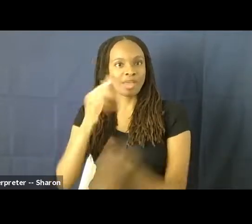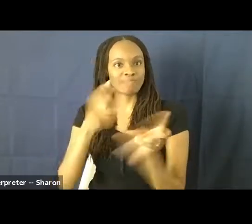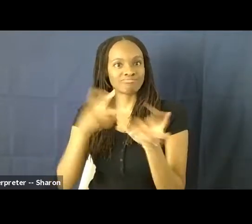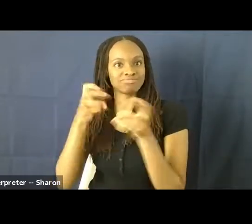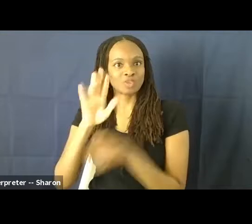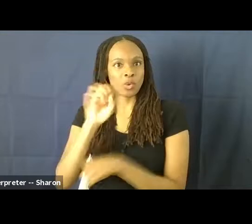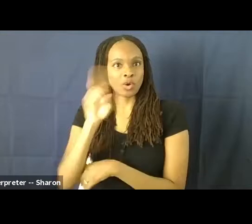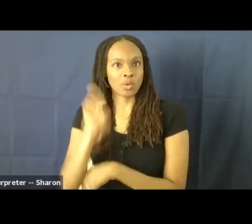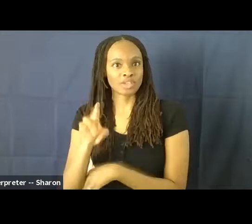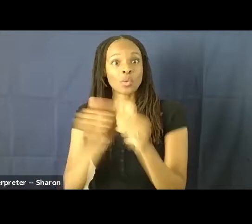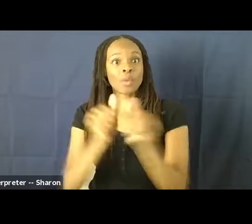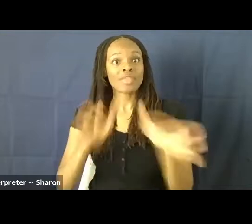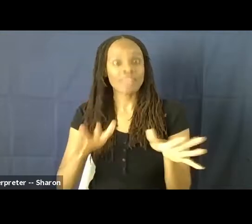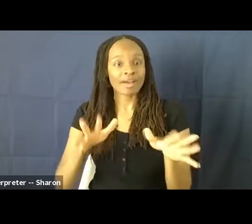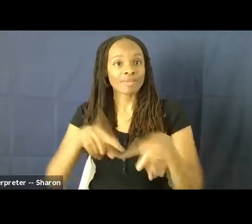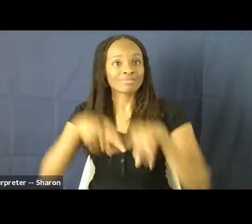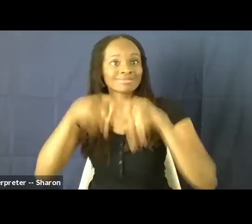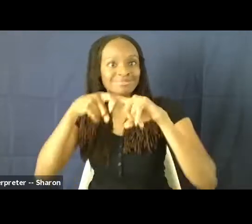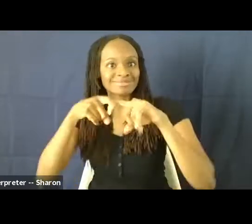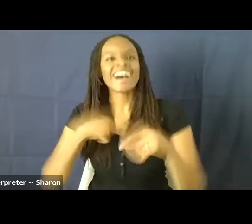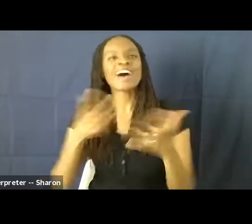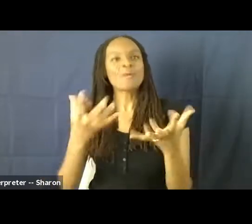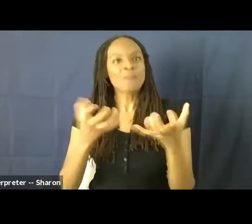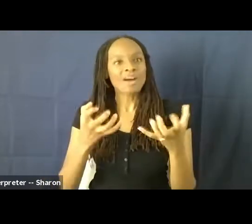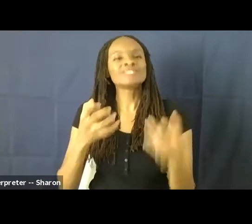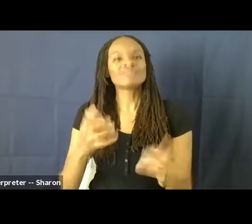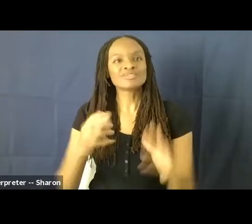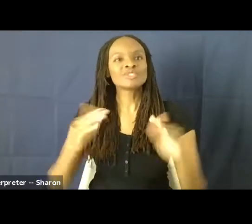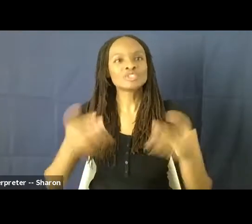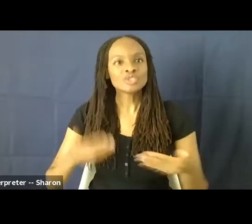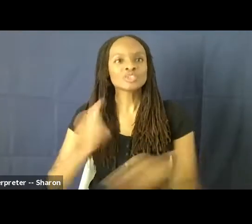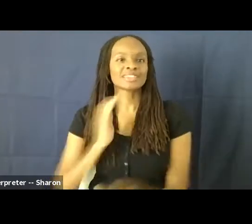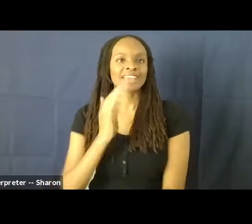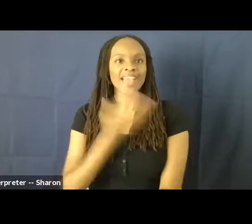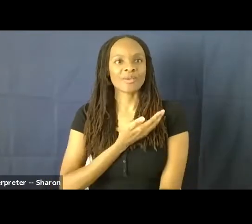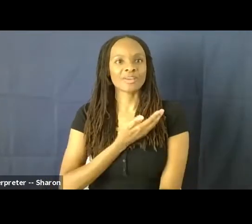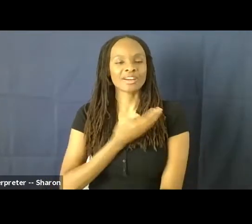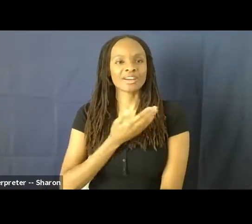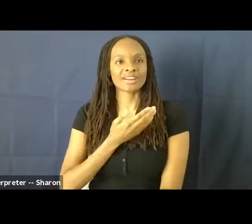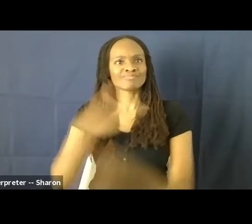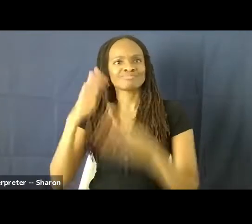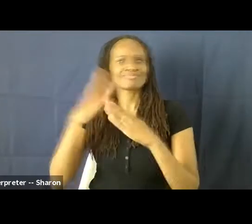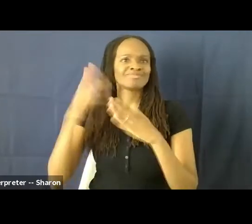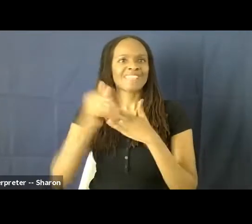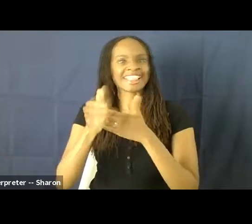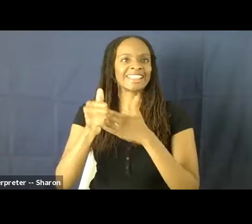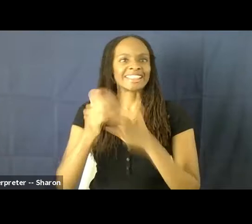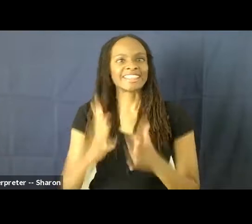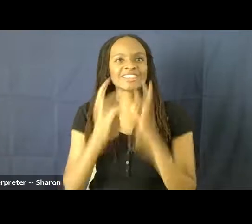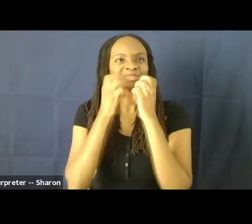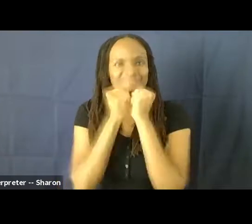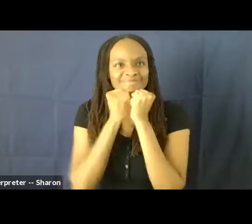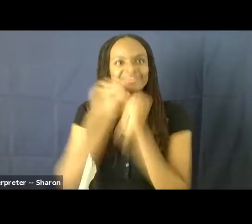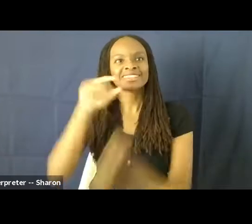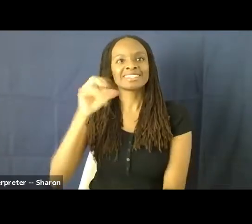ado, I would love to introduce our esteemed leader, Gina Davis, Academy Award-winning